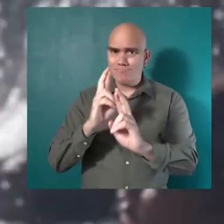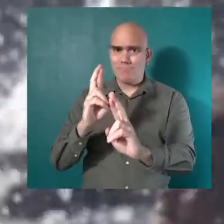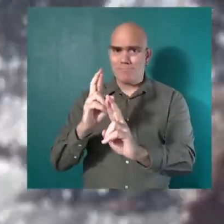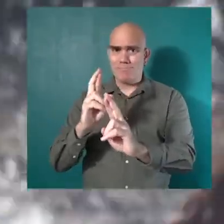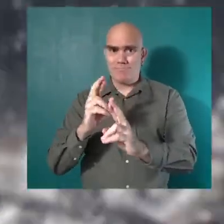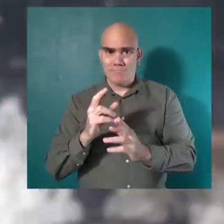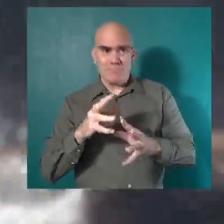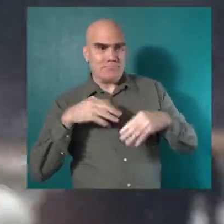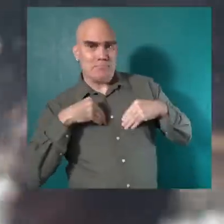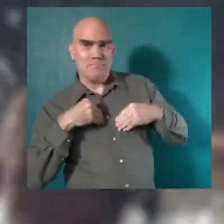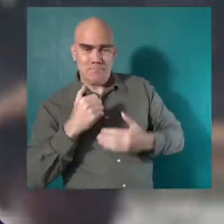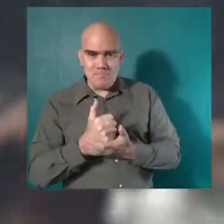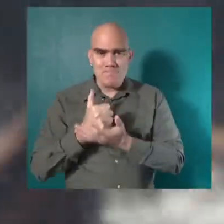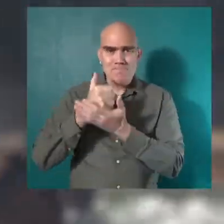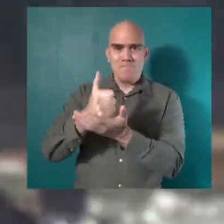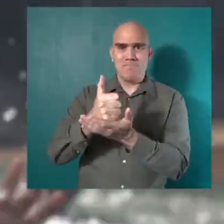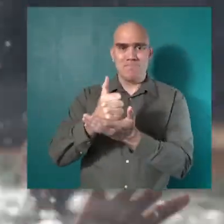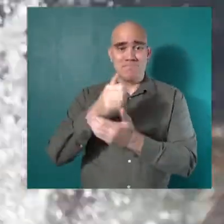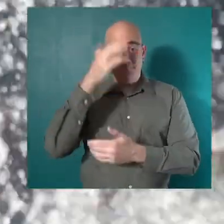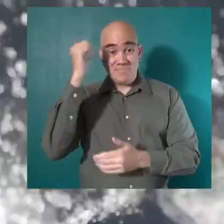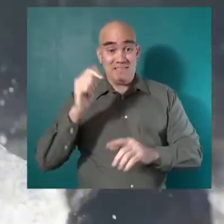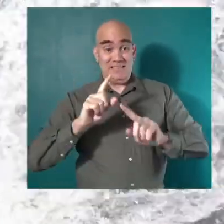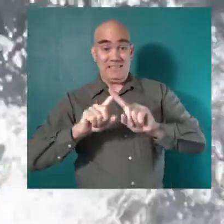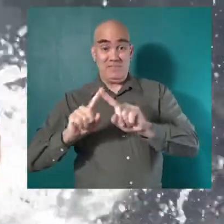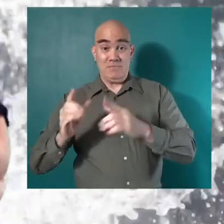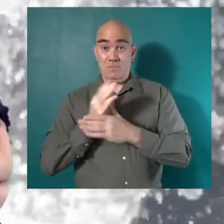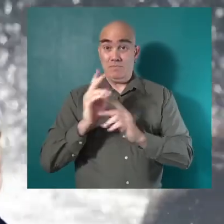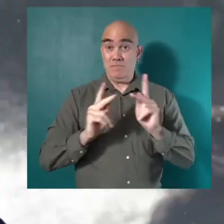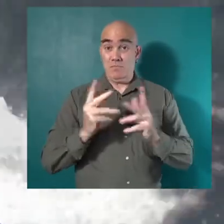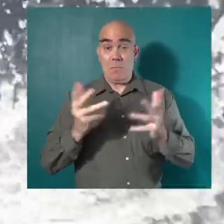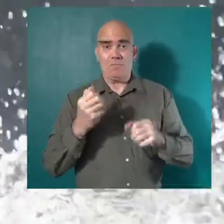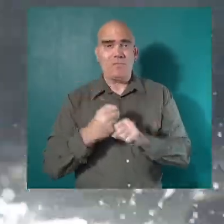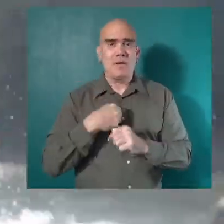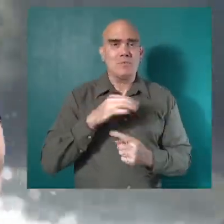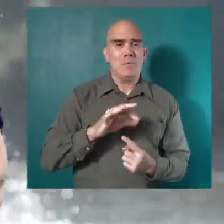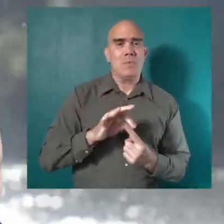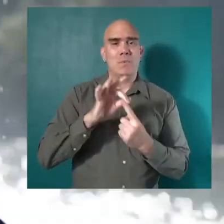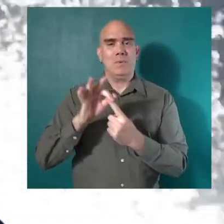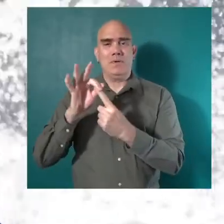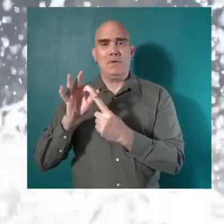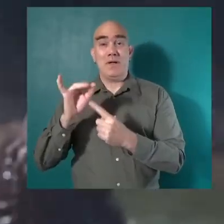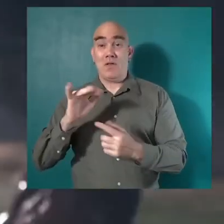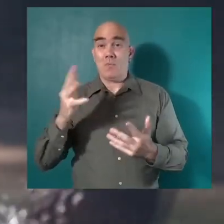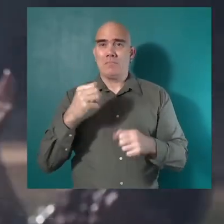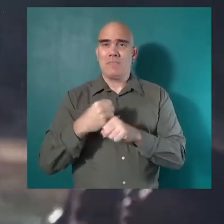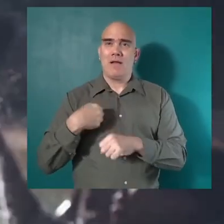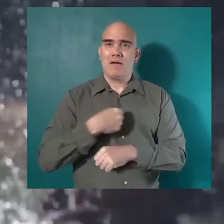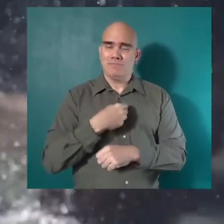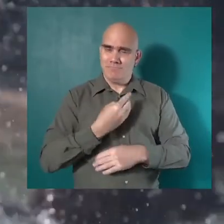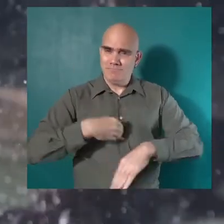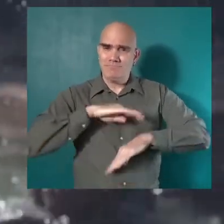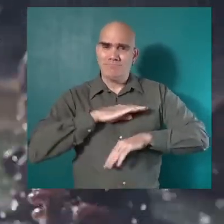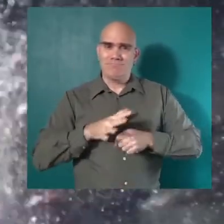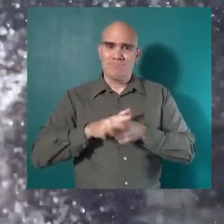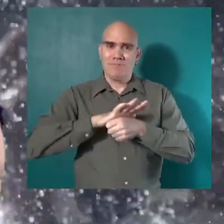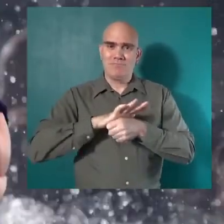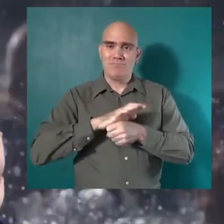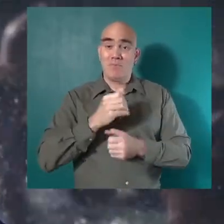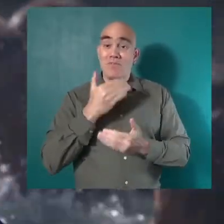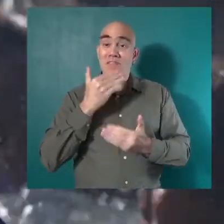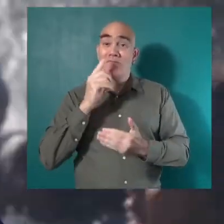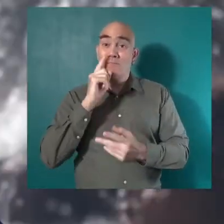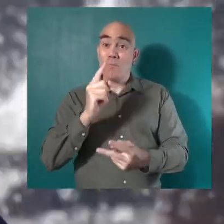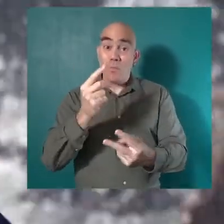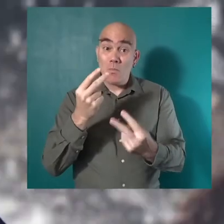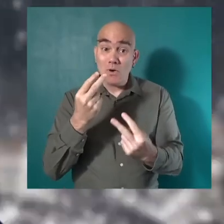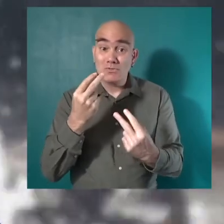respectful, accepting and helpful. Cause differences between people is what makes us unique. And it's